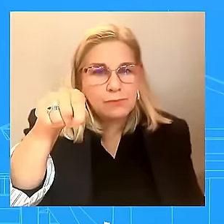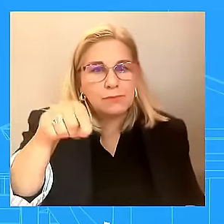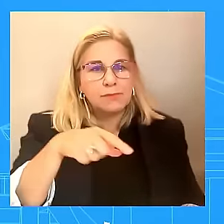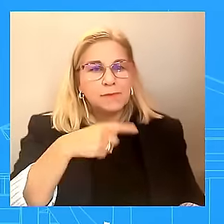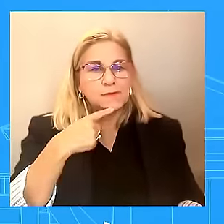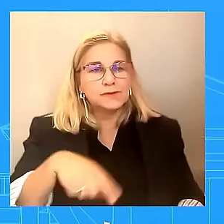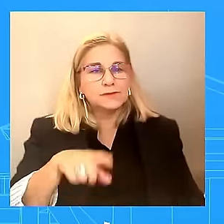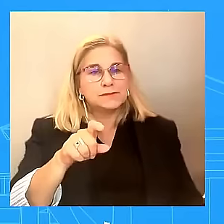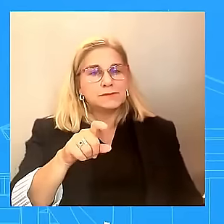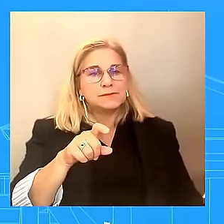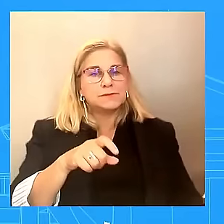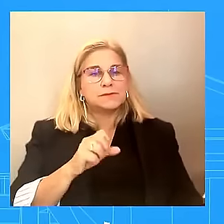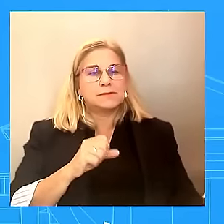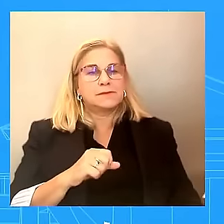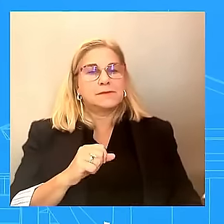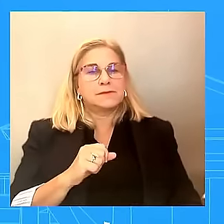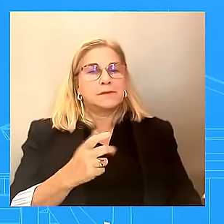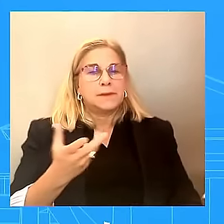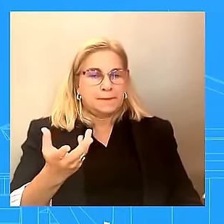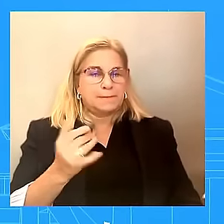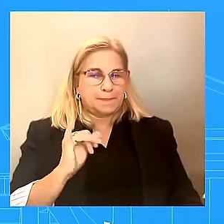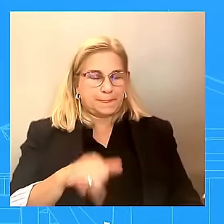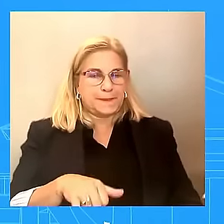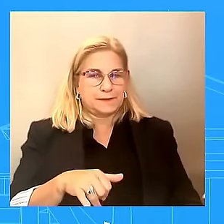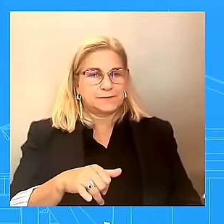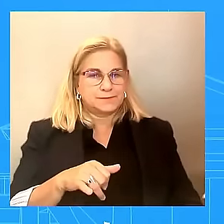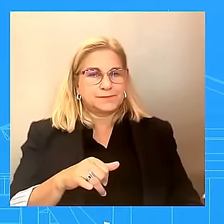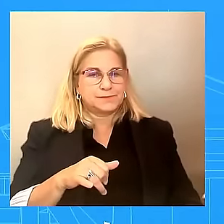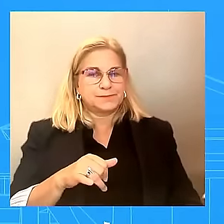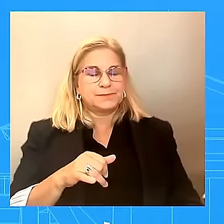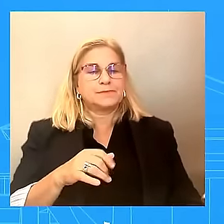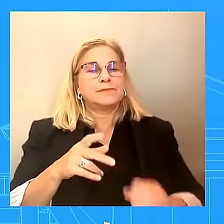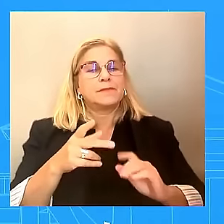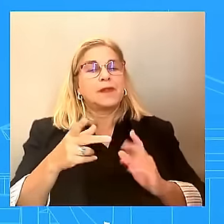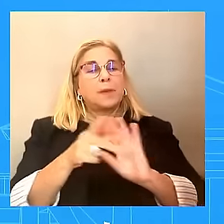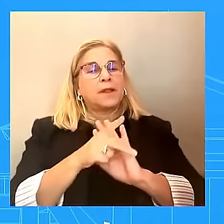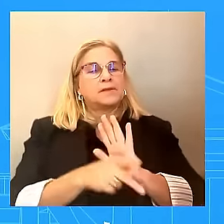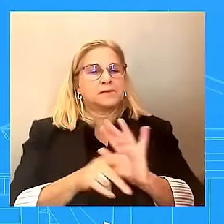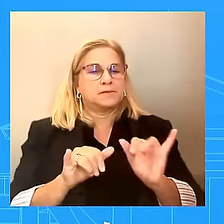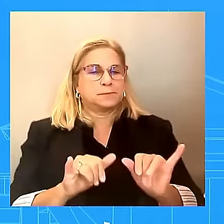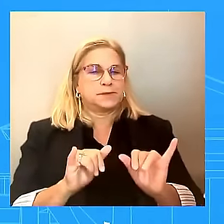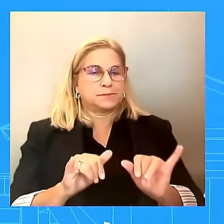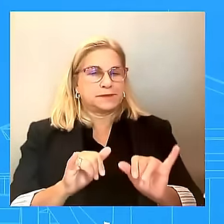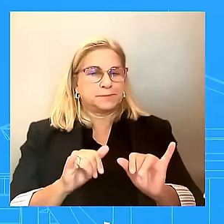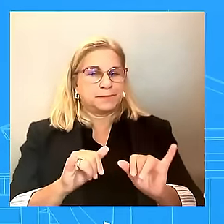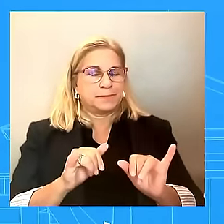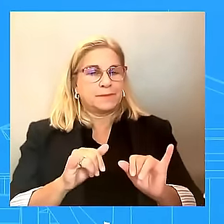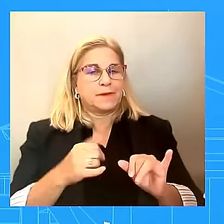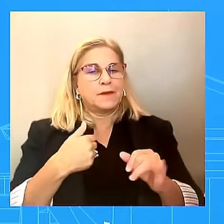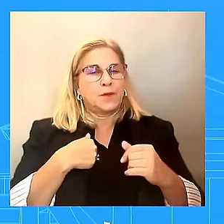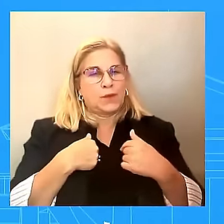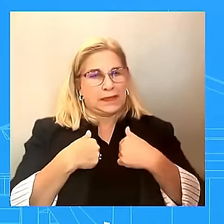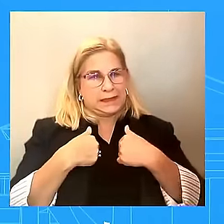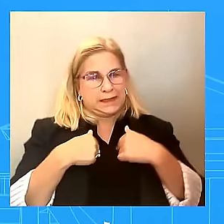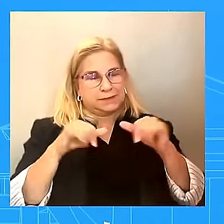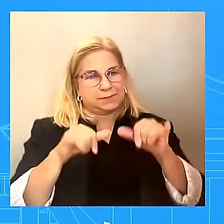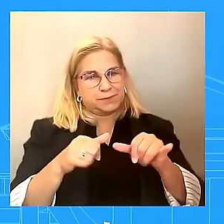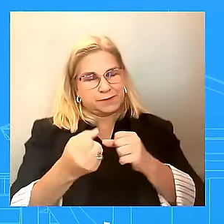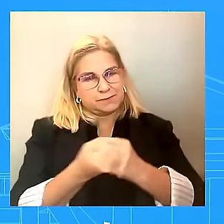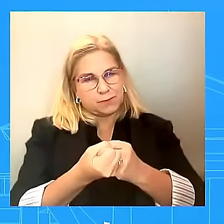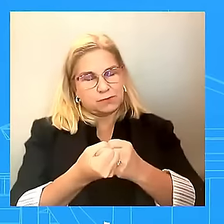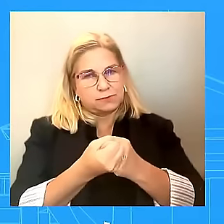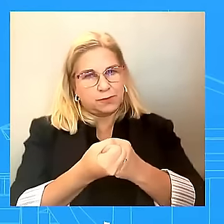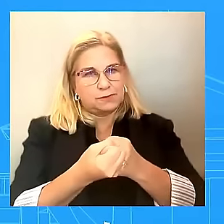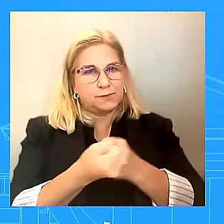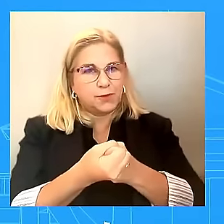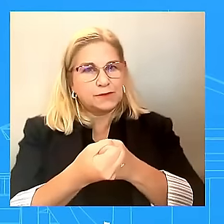we can say and what we can commit to is that we will continue to support Ukraine as they continue their fight against Mr. Putin's aggression